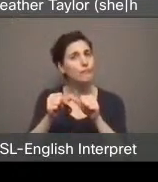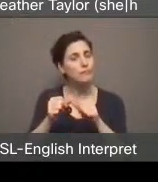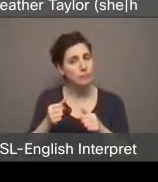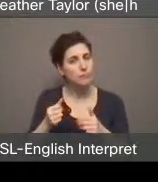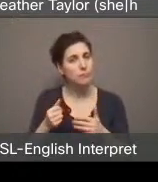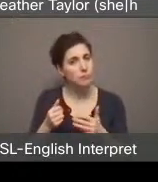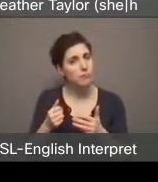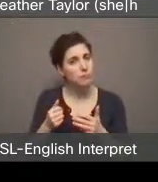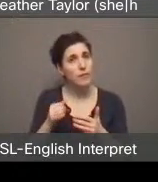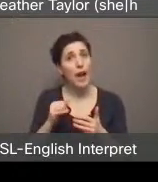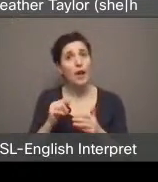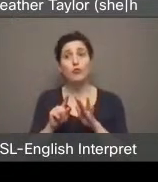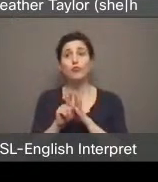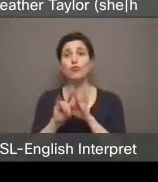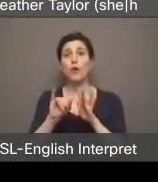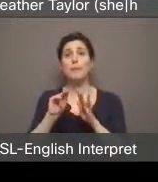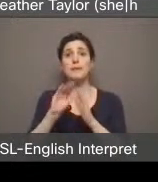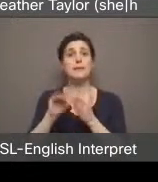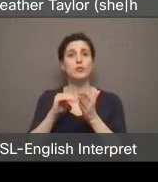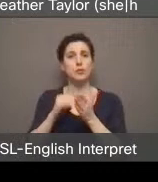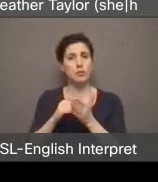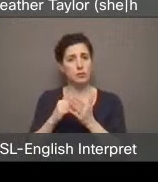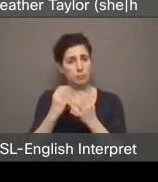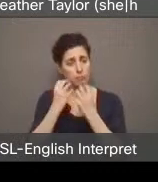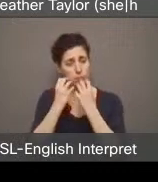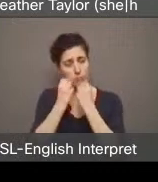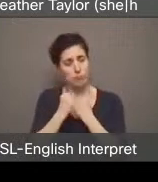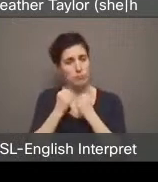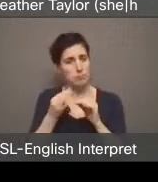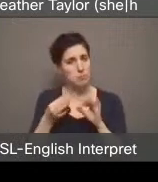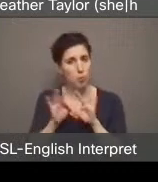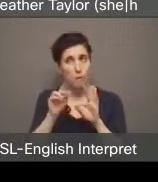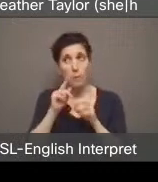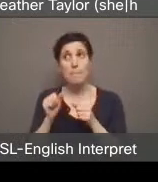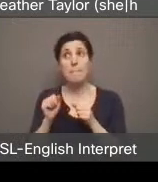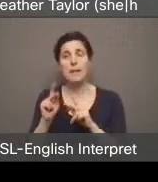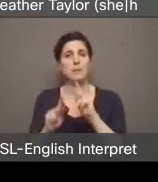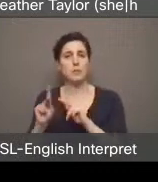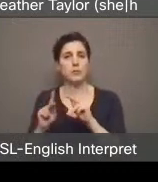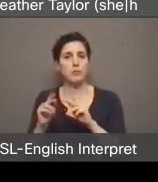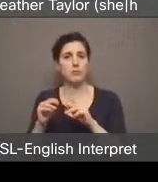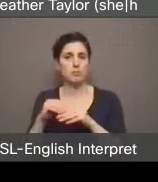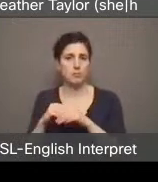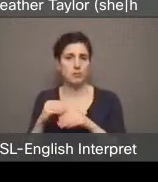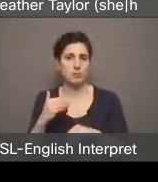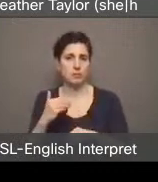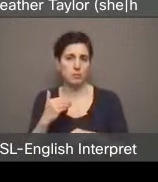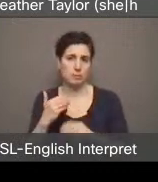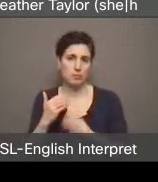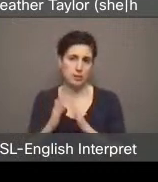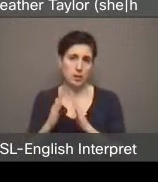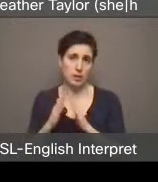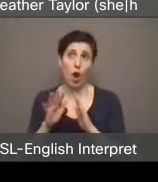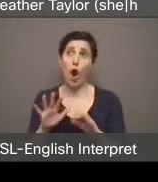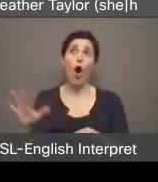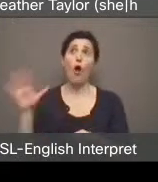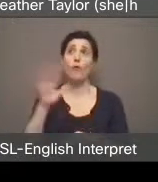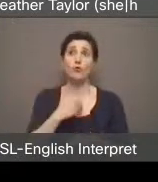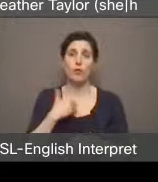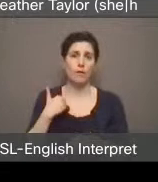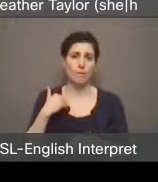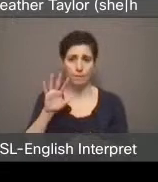resource for 400 thousands of people across the city. There's 56 of them. And so